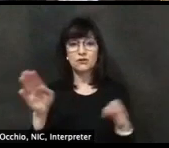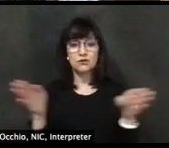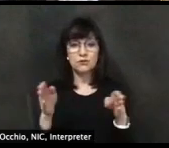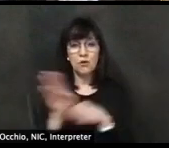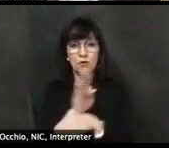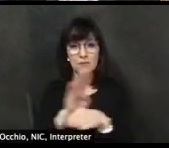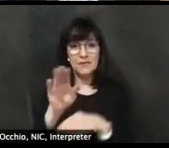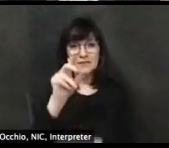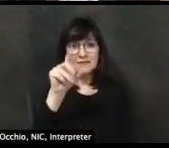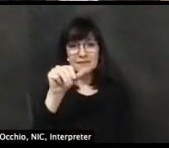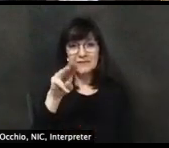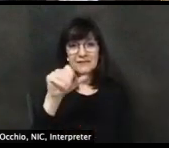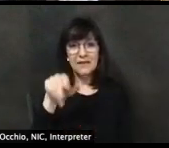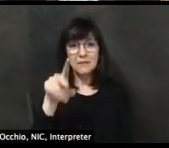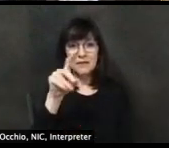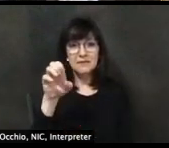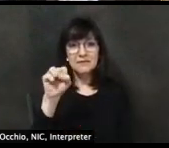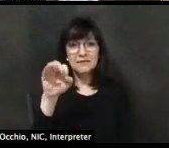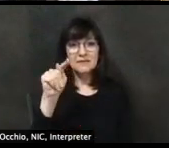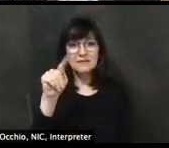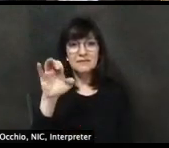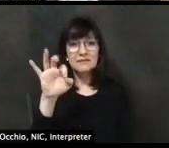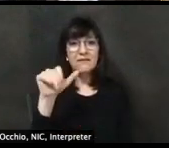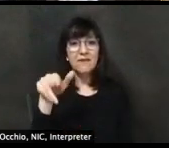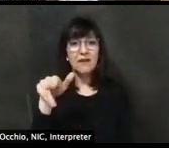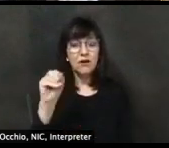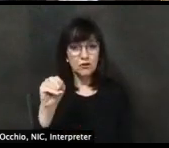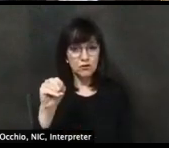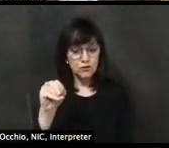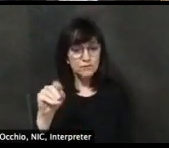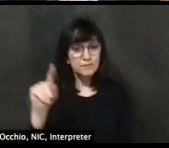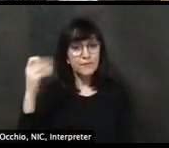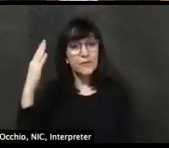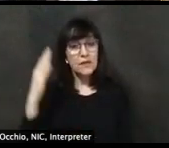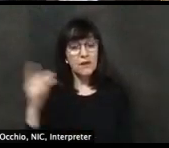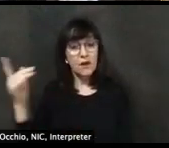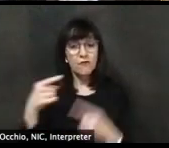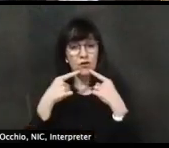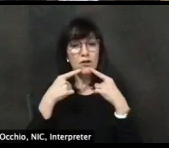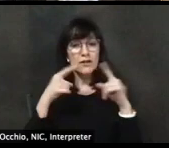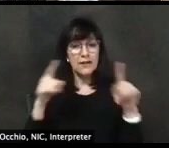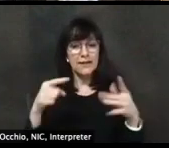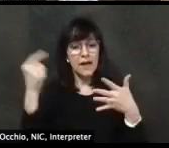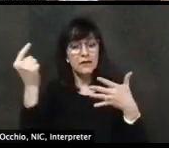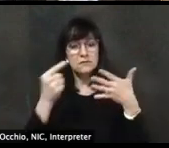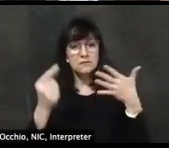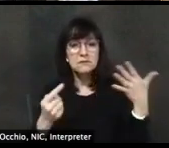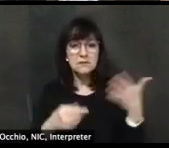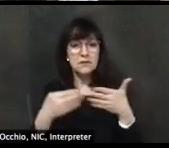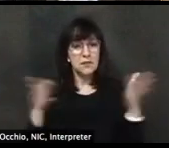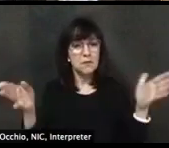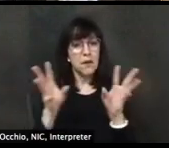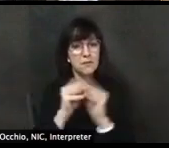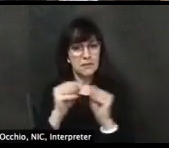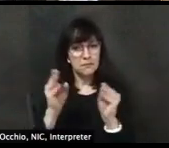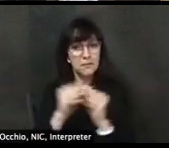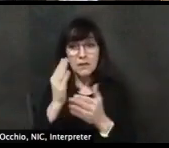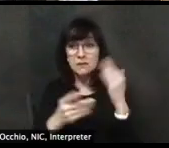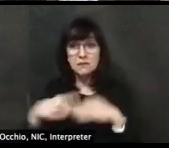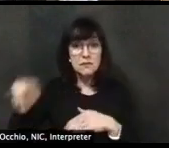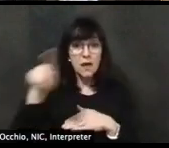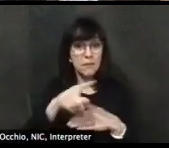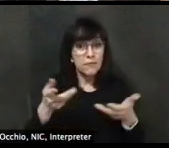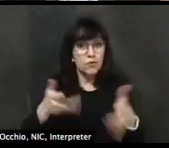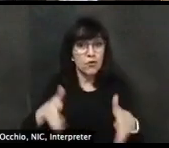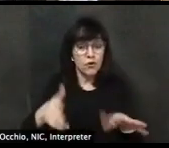Governor Carney, as you know, has announced the series of recovery town halls. Some of you have engaged with us over the past couple weeks as we've tried to